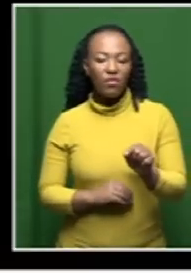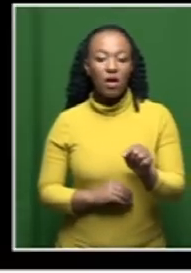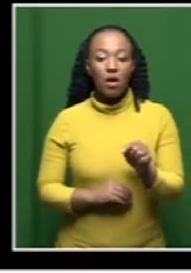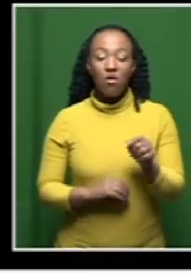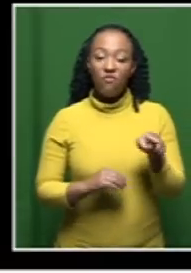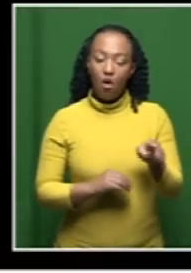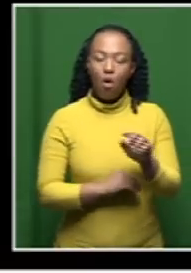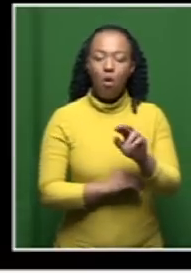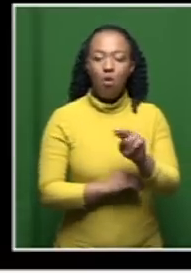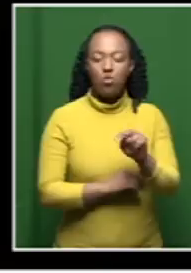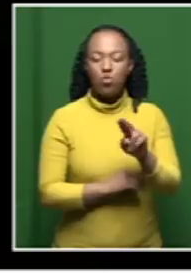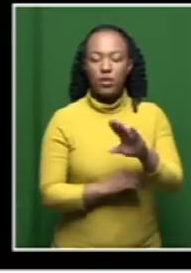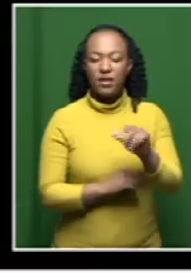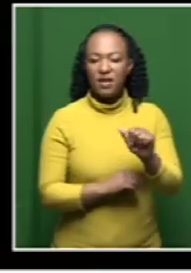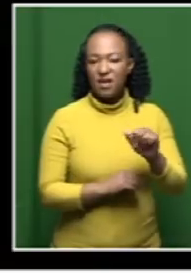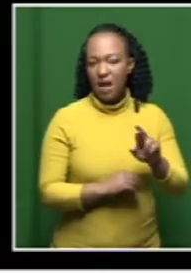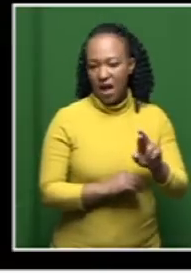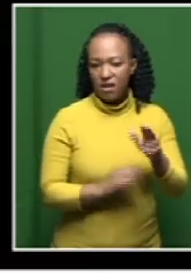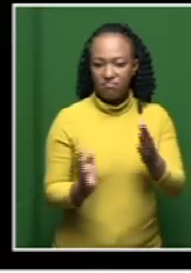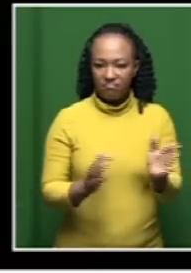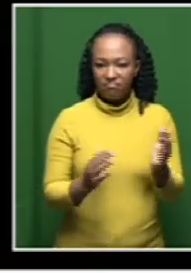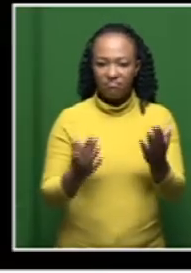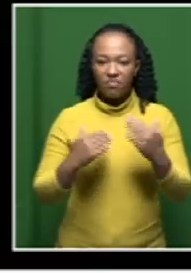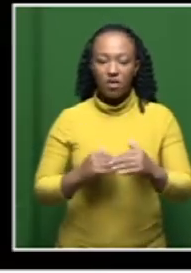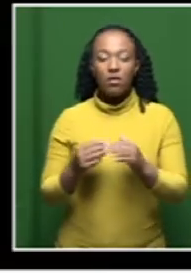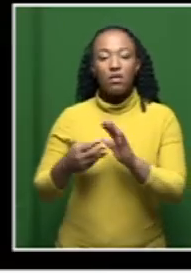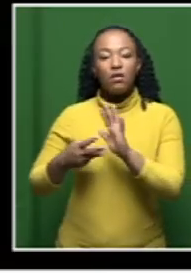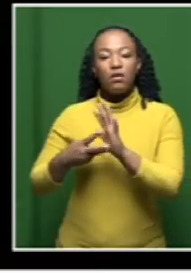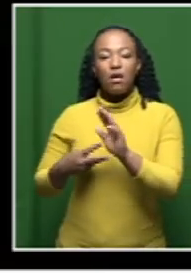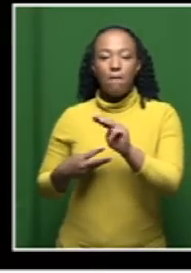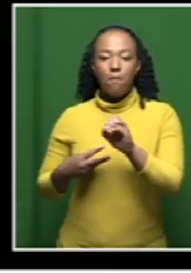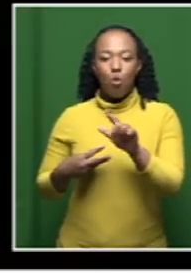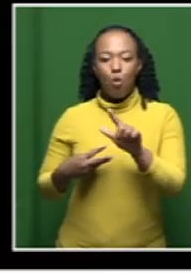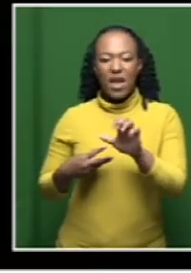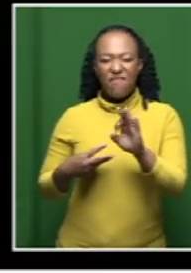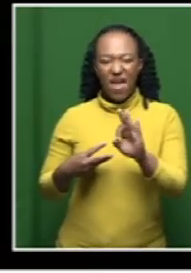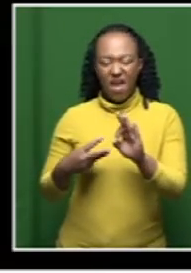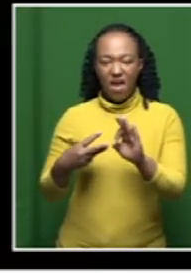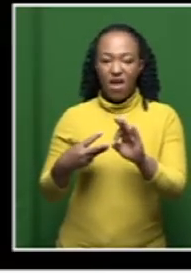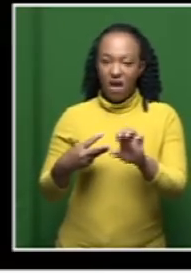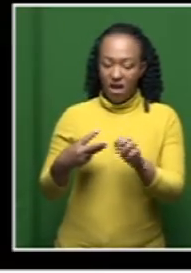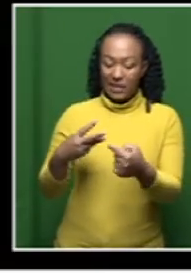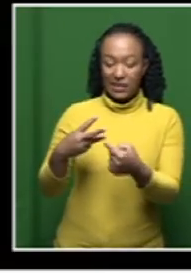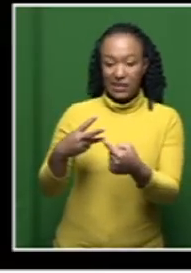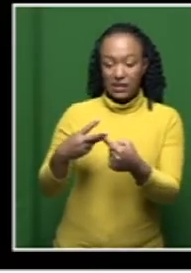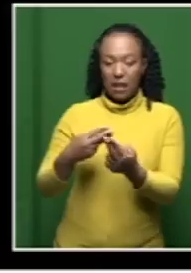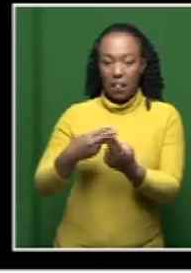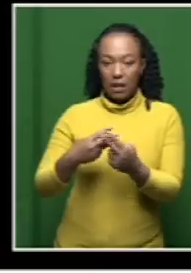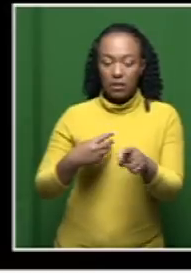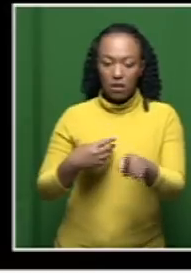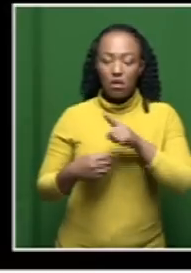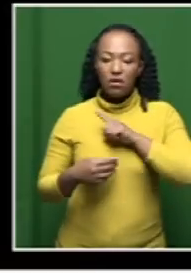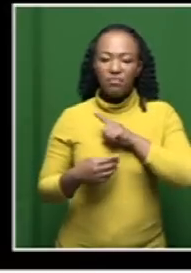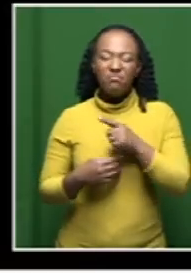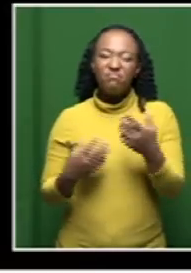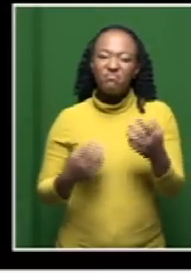nuclear. And then the next trending topic, I think it's, yeah, Brian Molefe. Again, it's just a whole conversation about